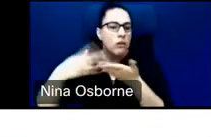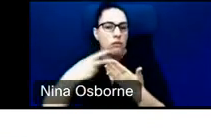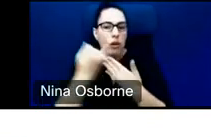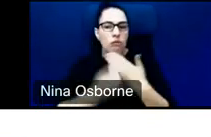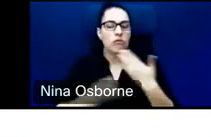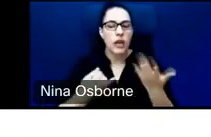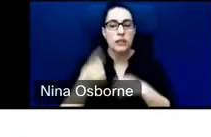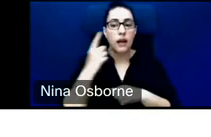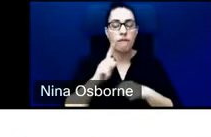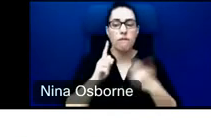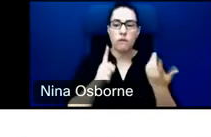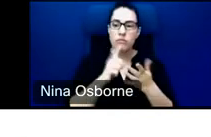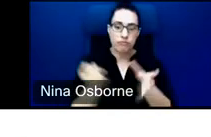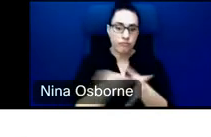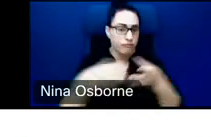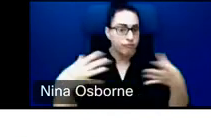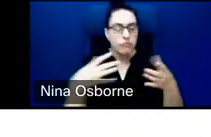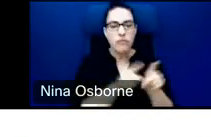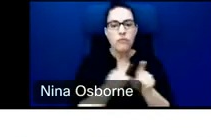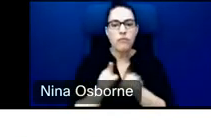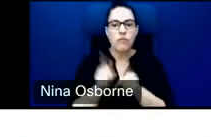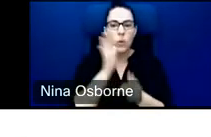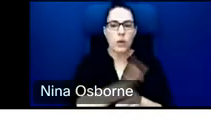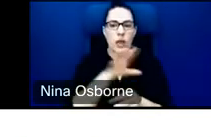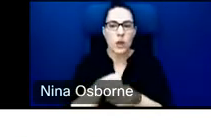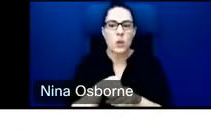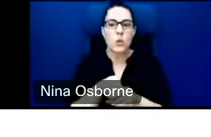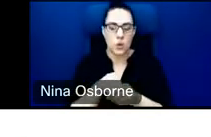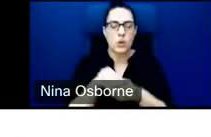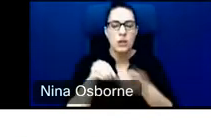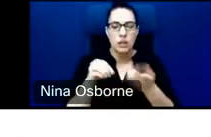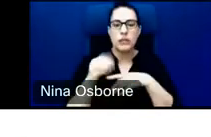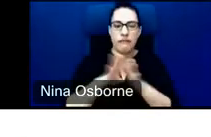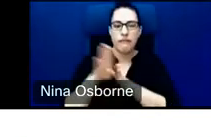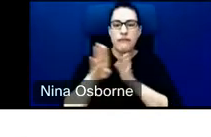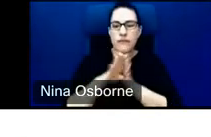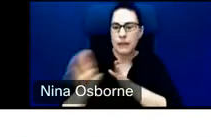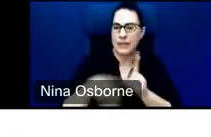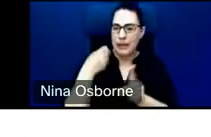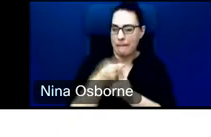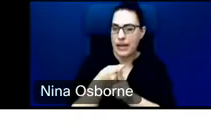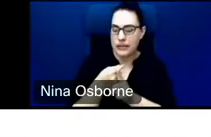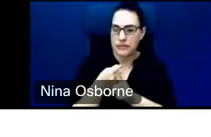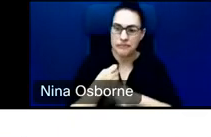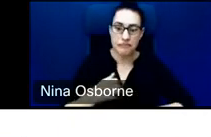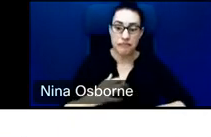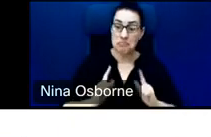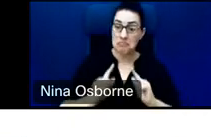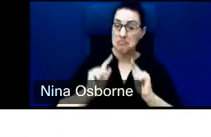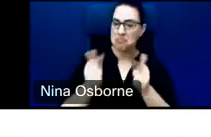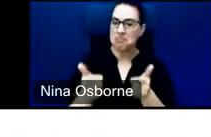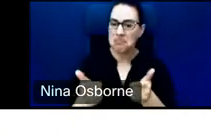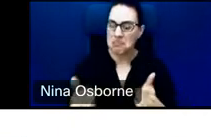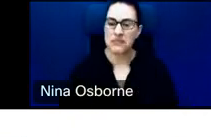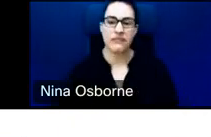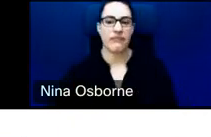viability or the or to include its improve its development impact. Feasibility studies kind of fits in with that to